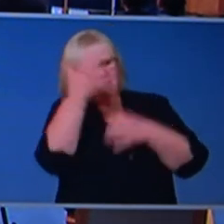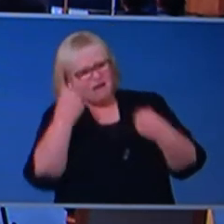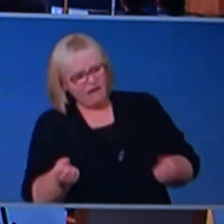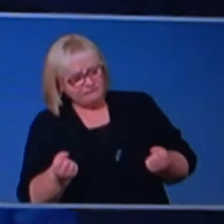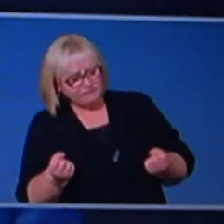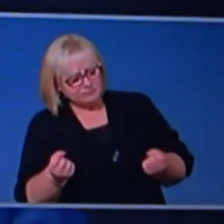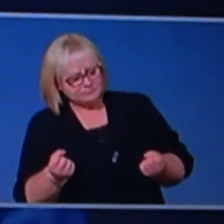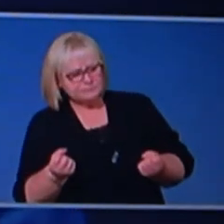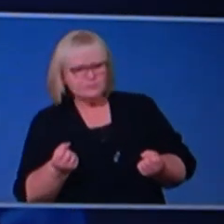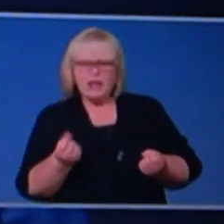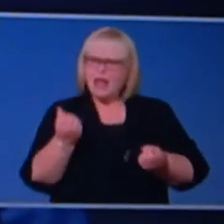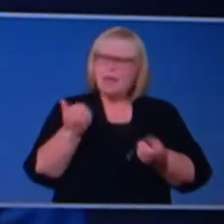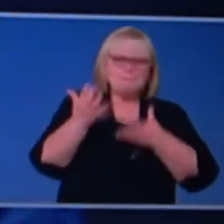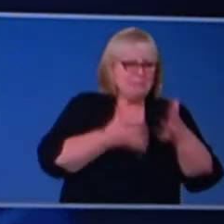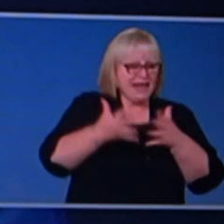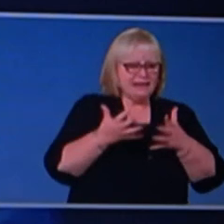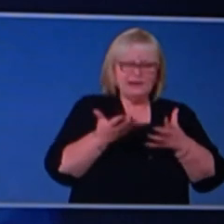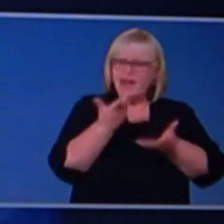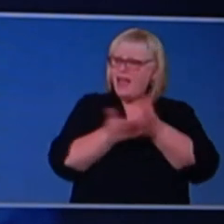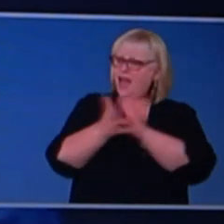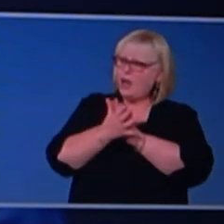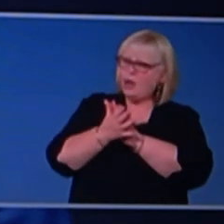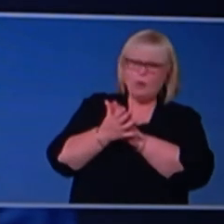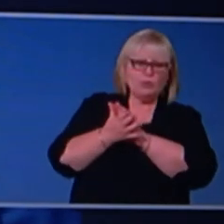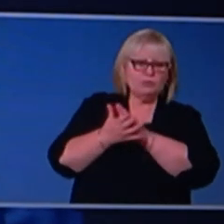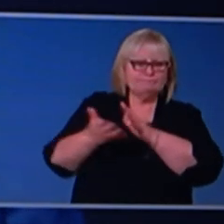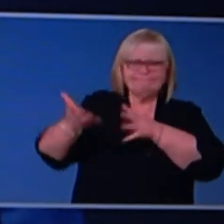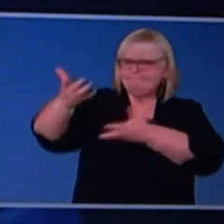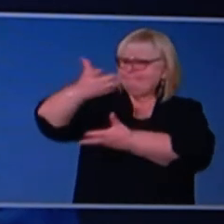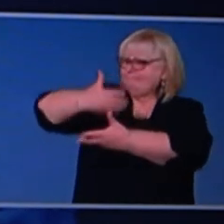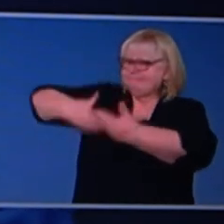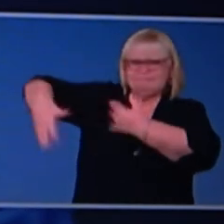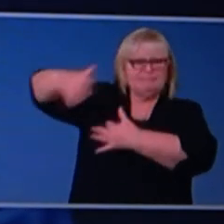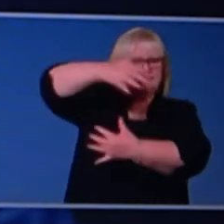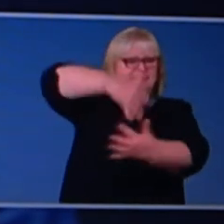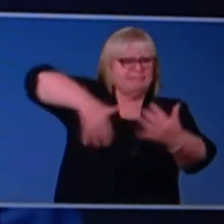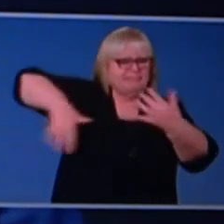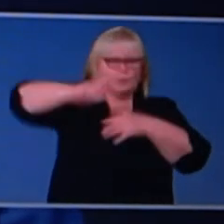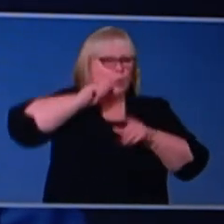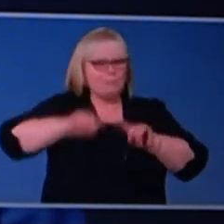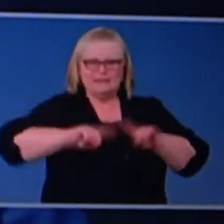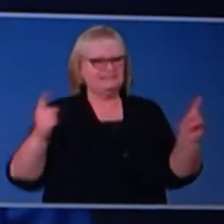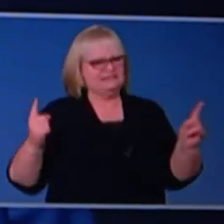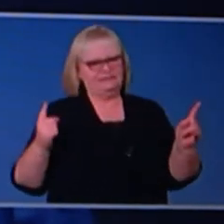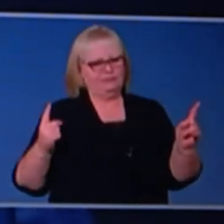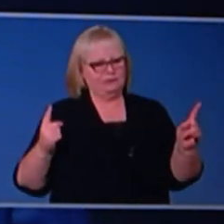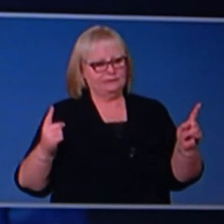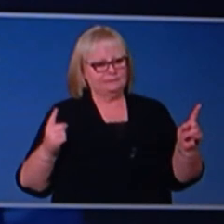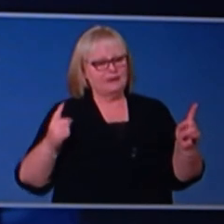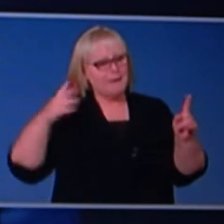way we interact with each other will have to be different and remain different. So we will have to practice that